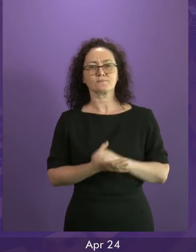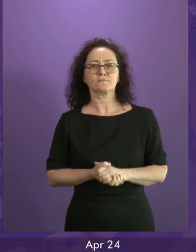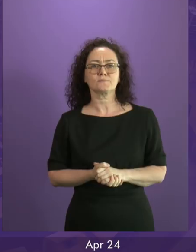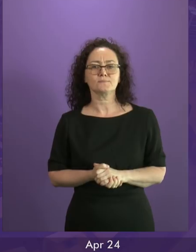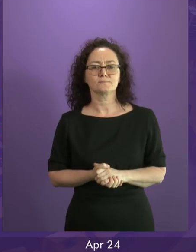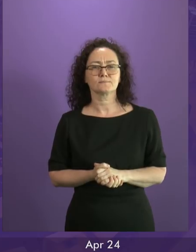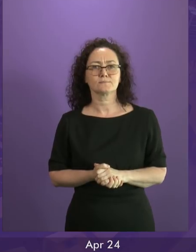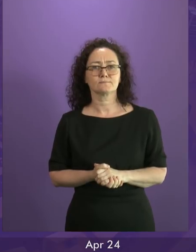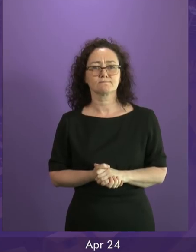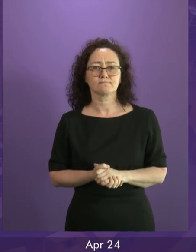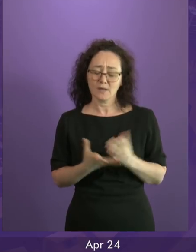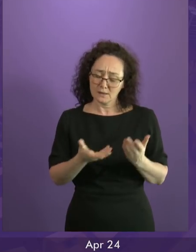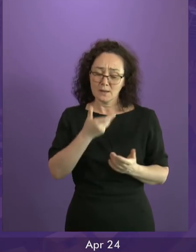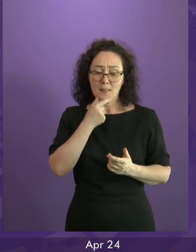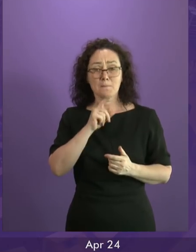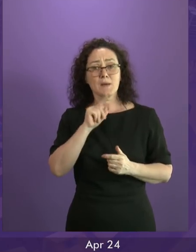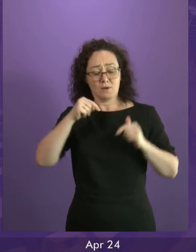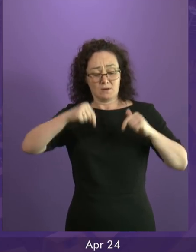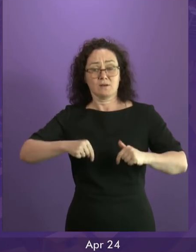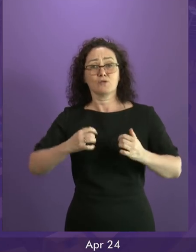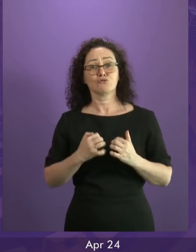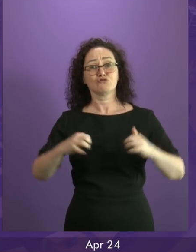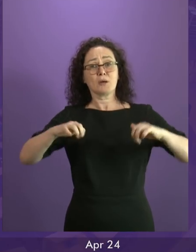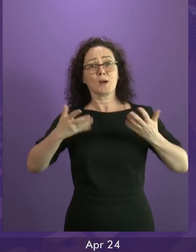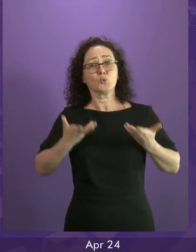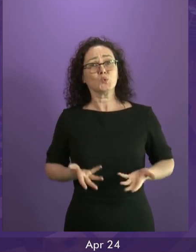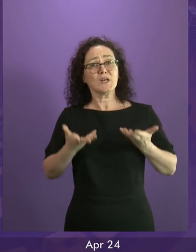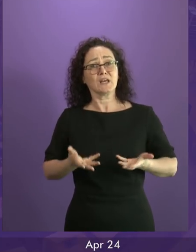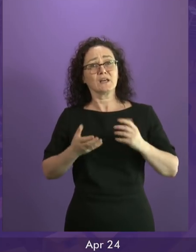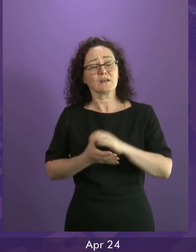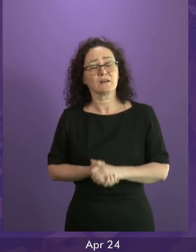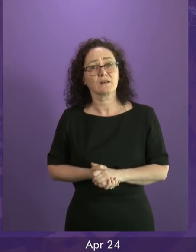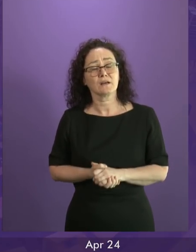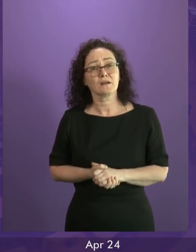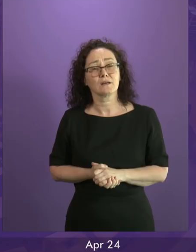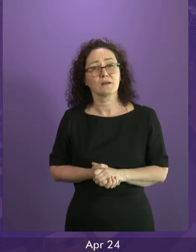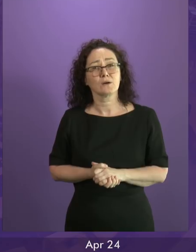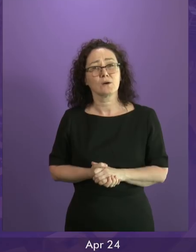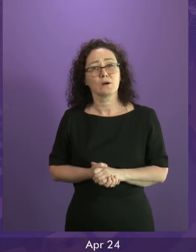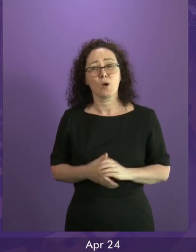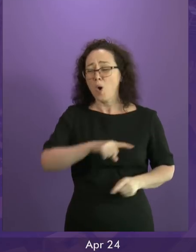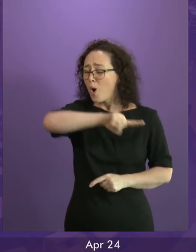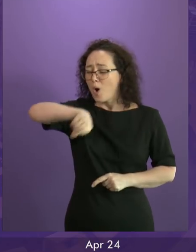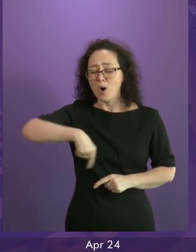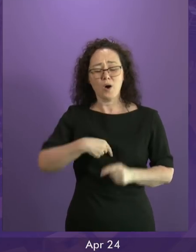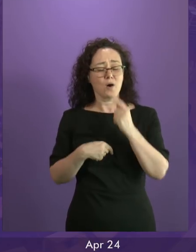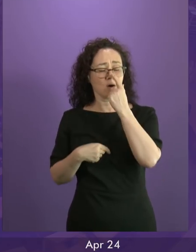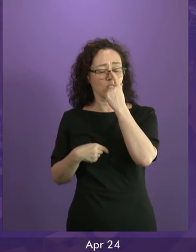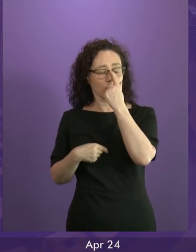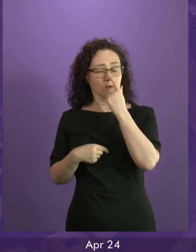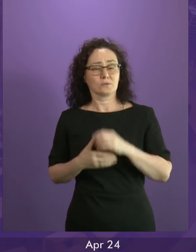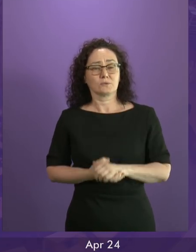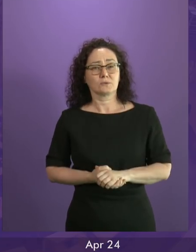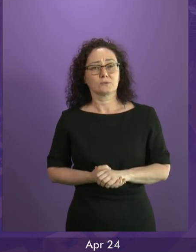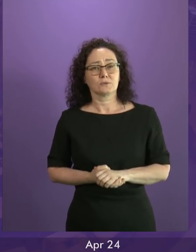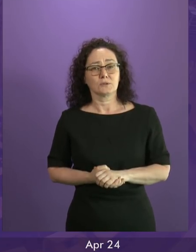us who sit in this chamber, those of us who sit in this chamber, all of us who sit in this